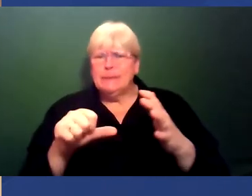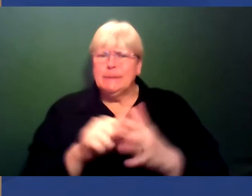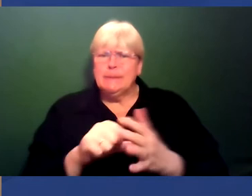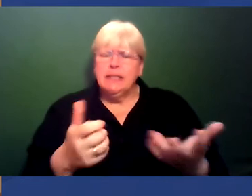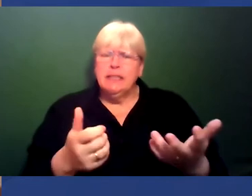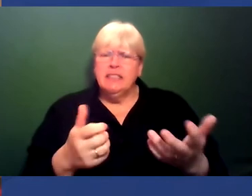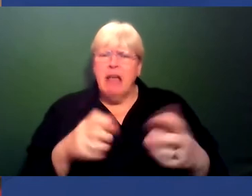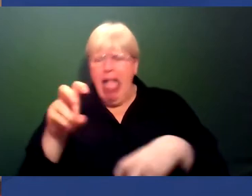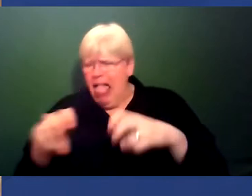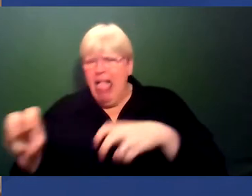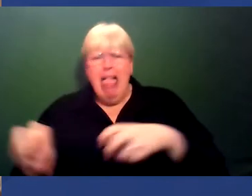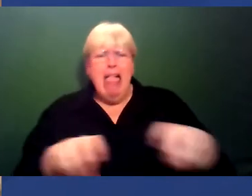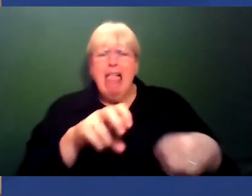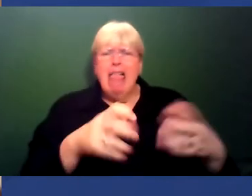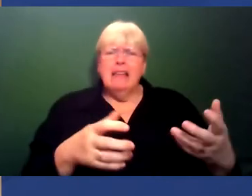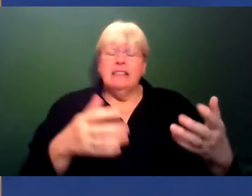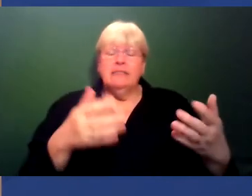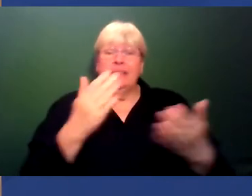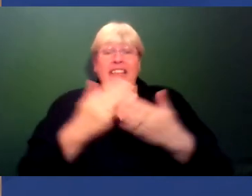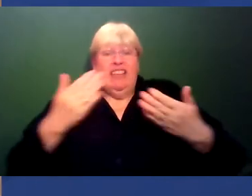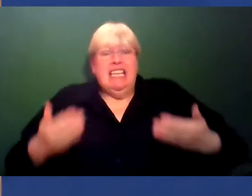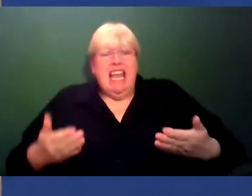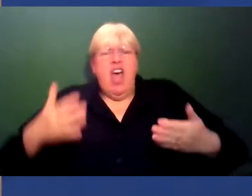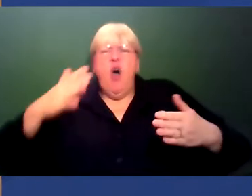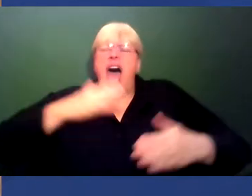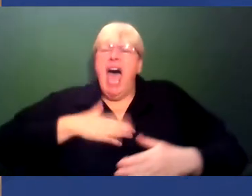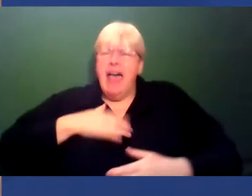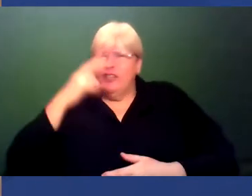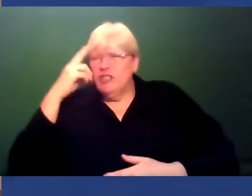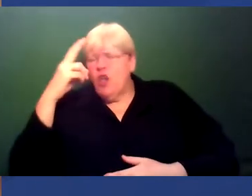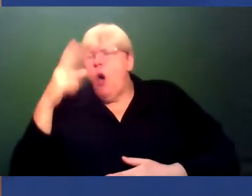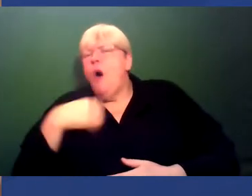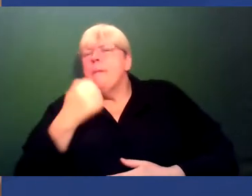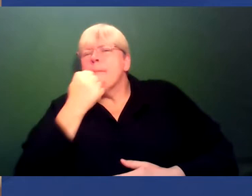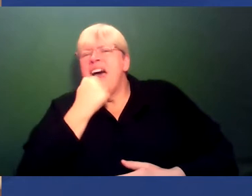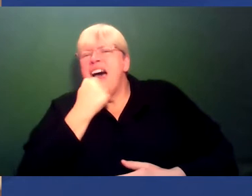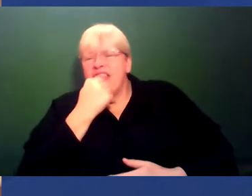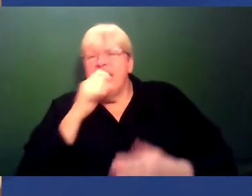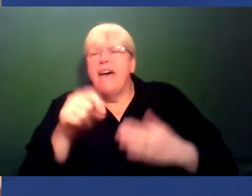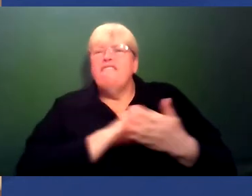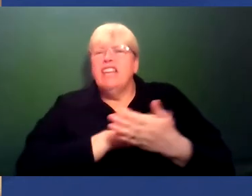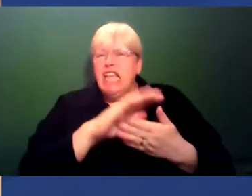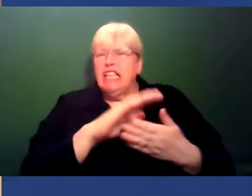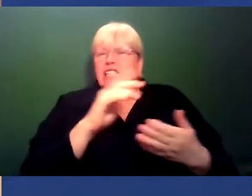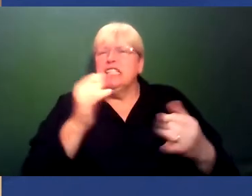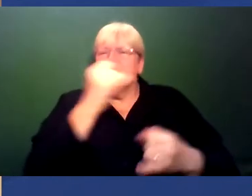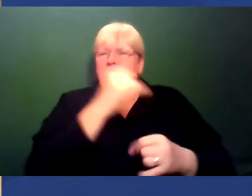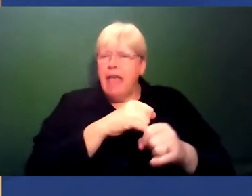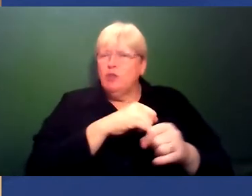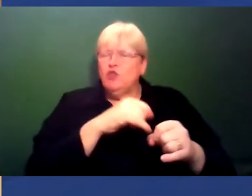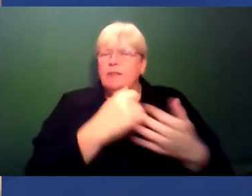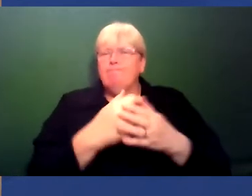And I guess even now, I like to see kind of maths and physics and chemistry apply to specific problems. And maybe at the time, the way those